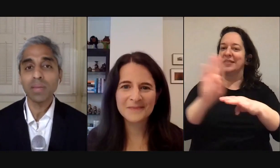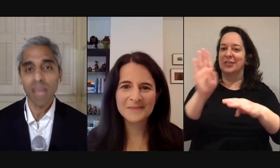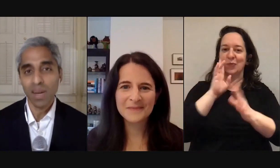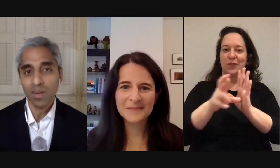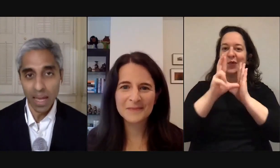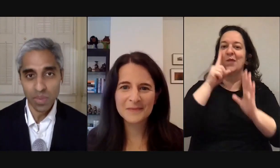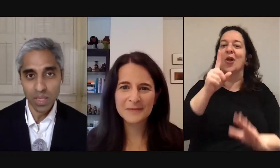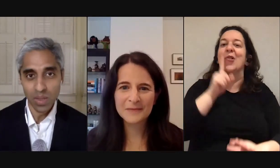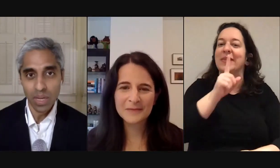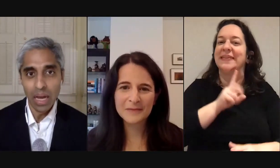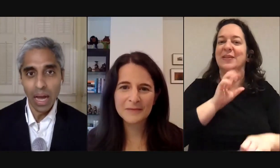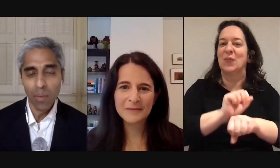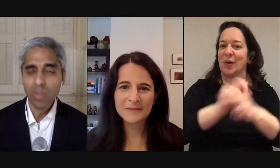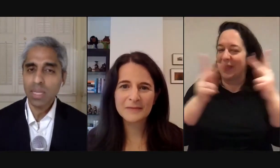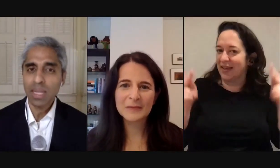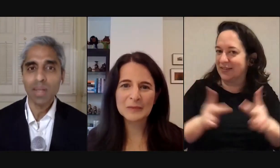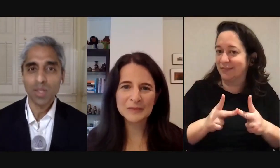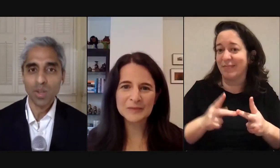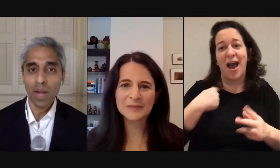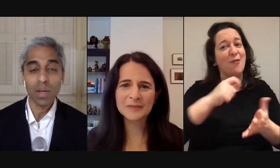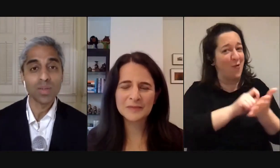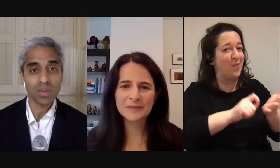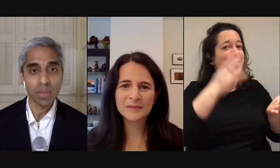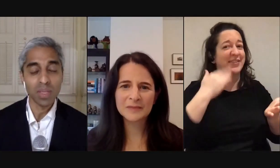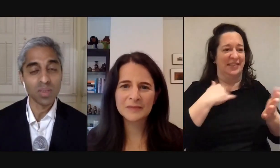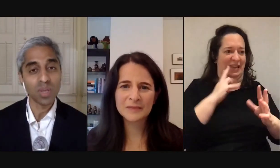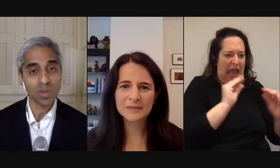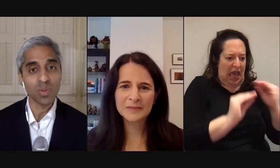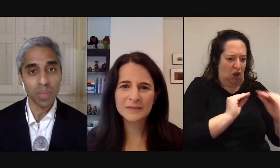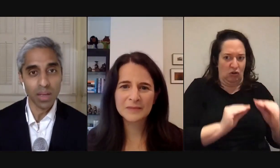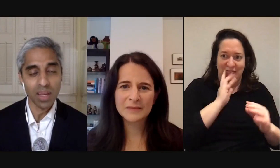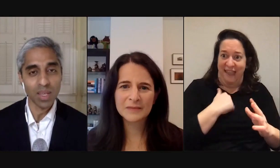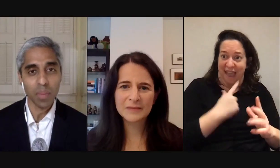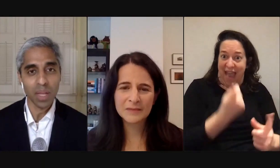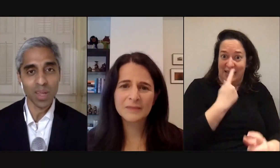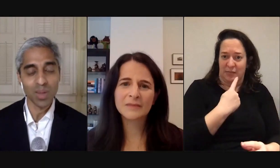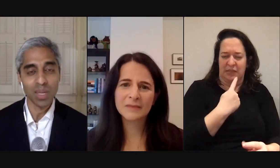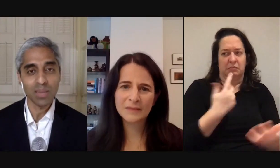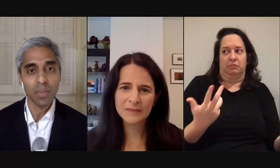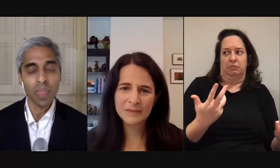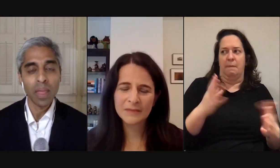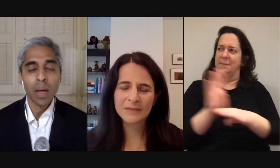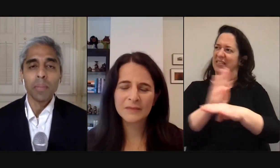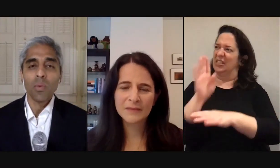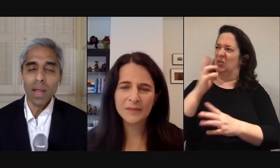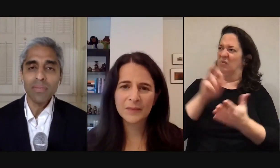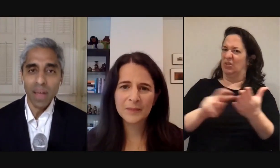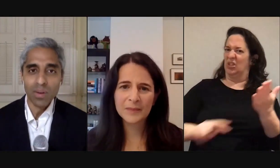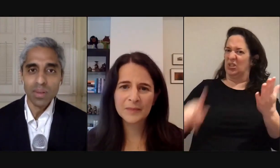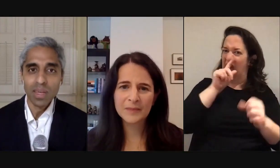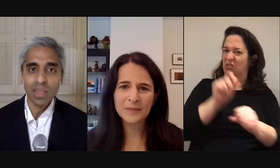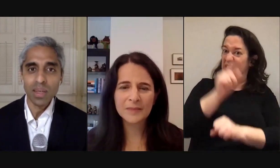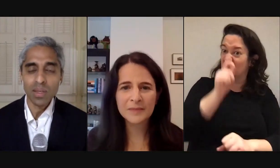I wrote it because the editors asked me to I wasn't entirely sure how interested business readers would be in a topic like loneliness well